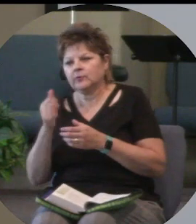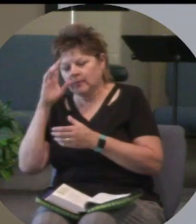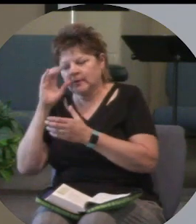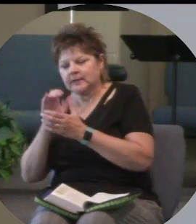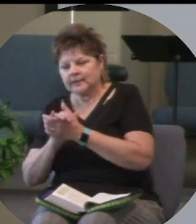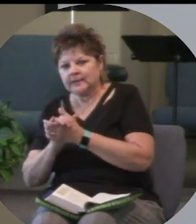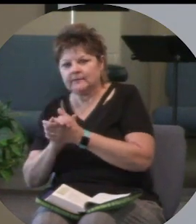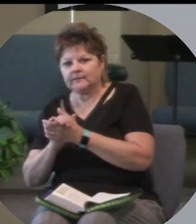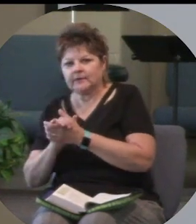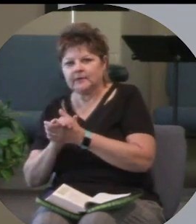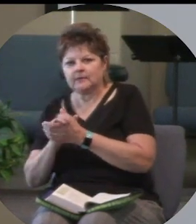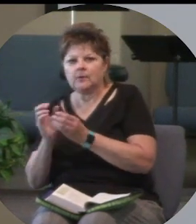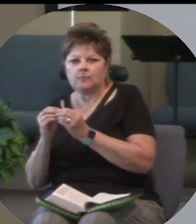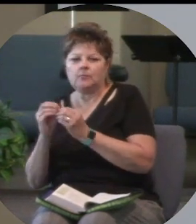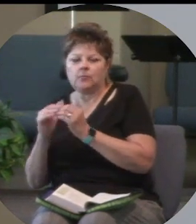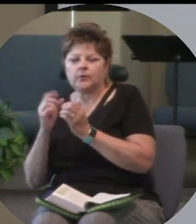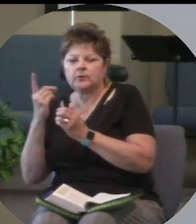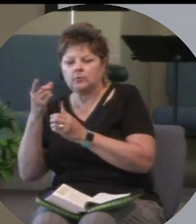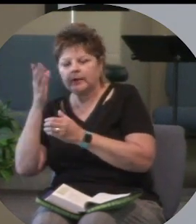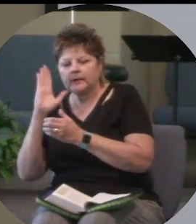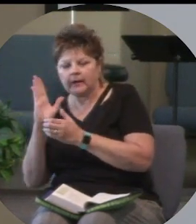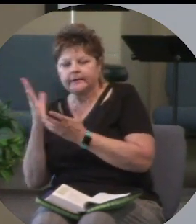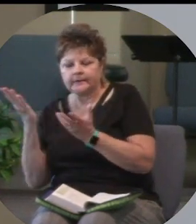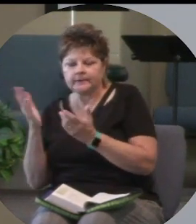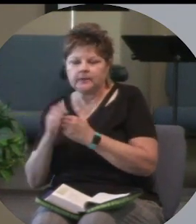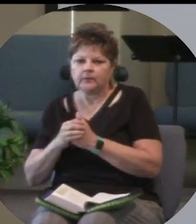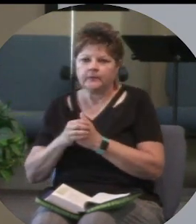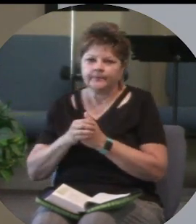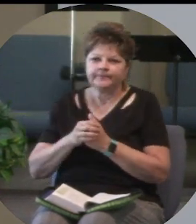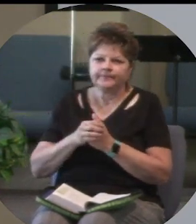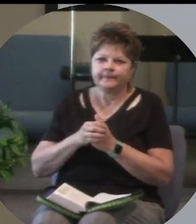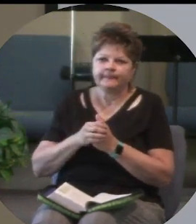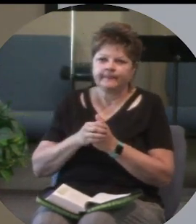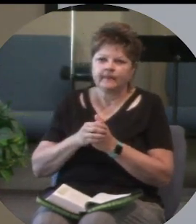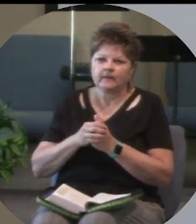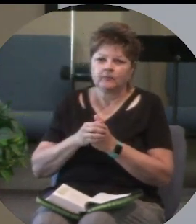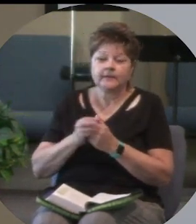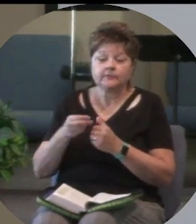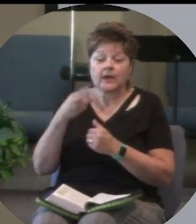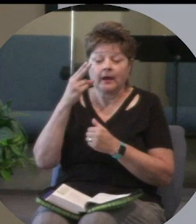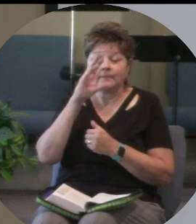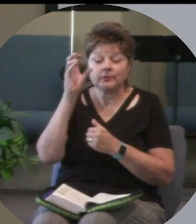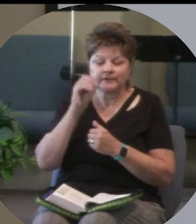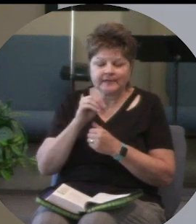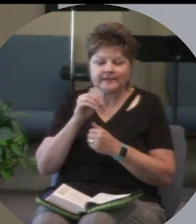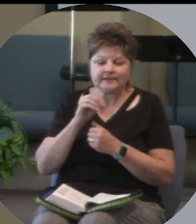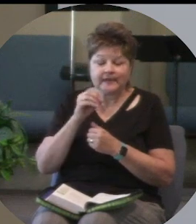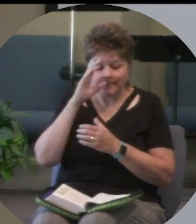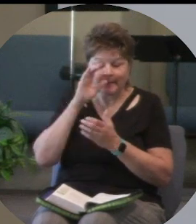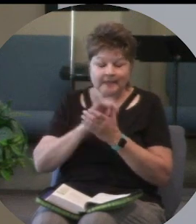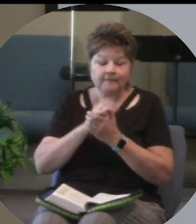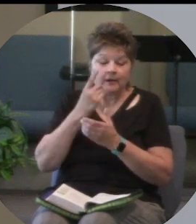percentage worldwide. The problem is,